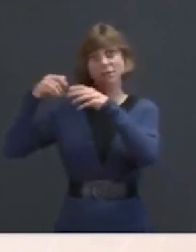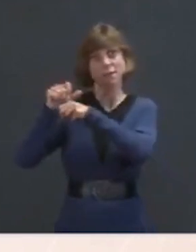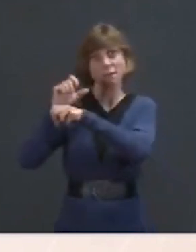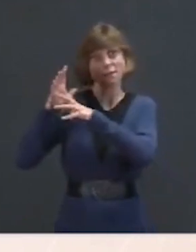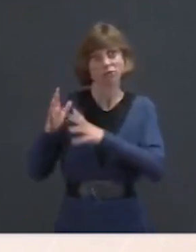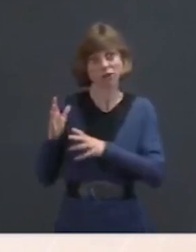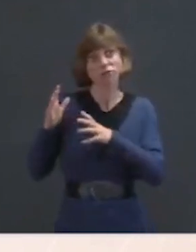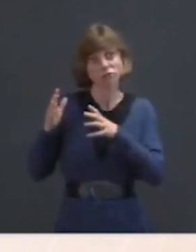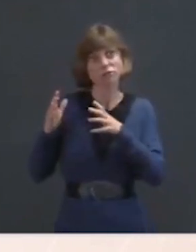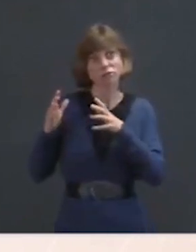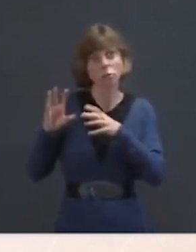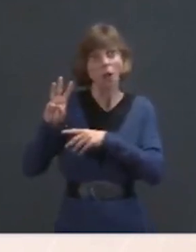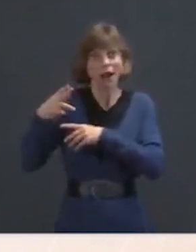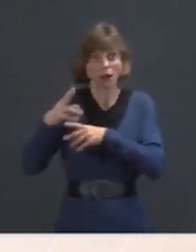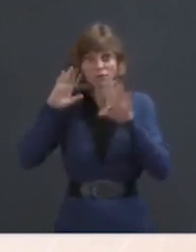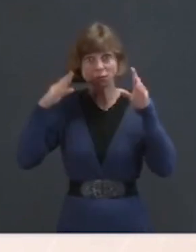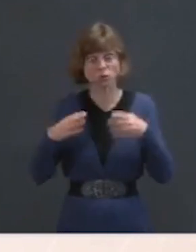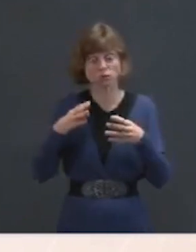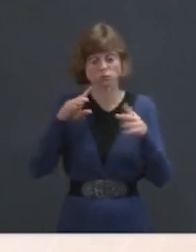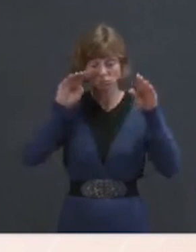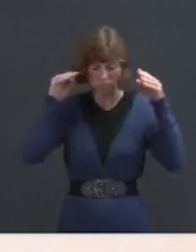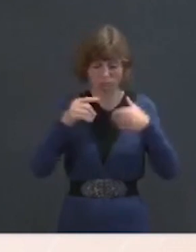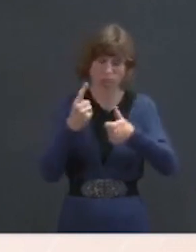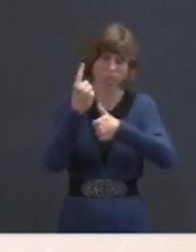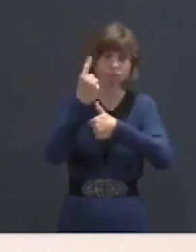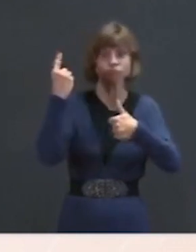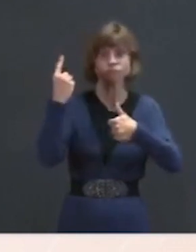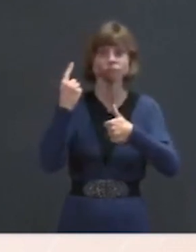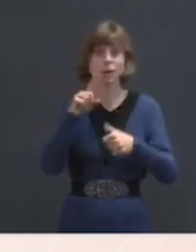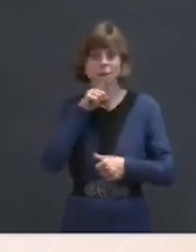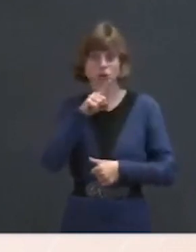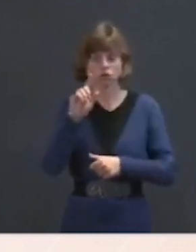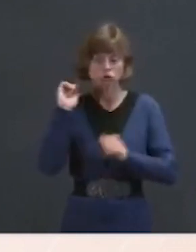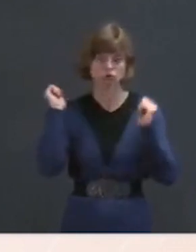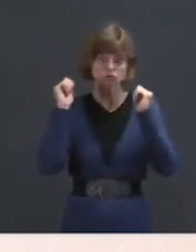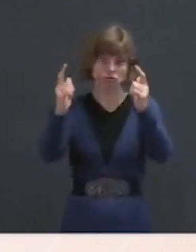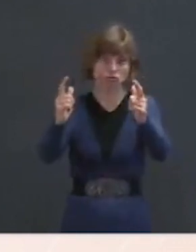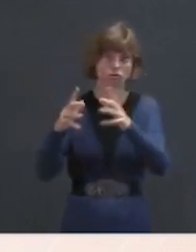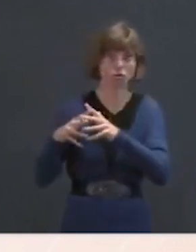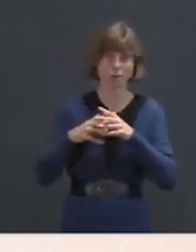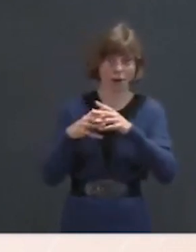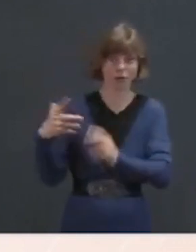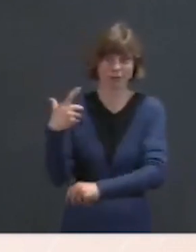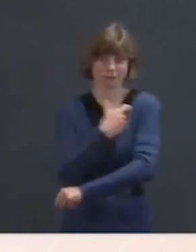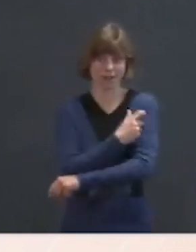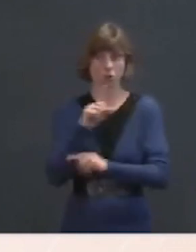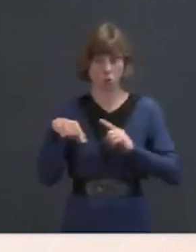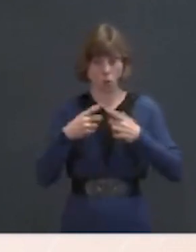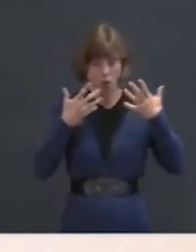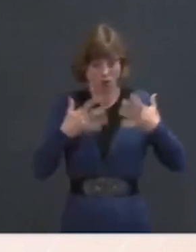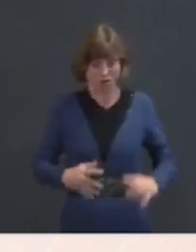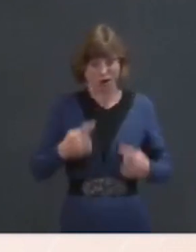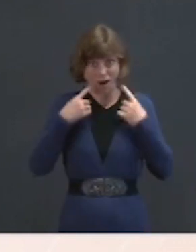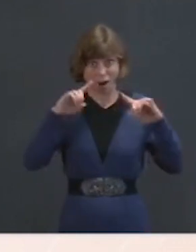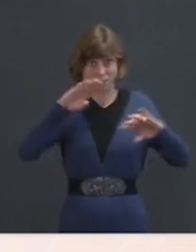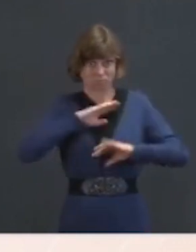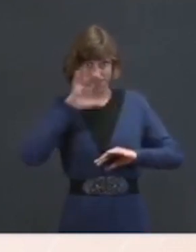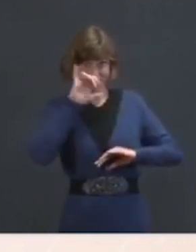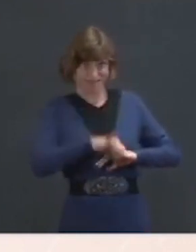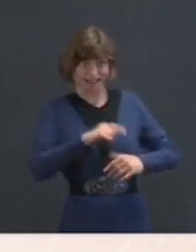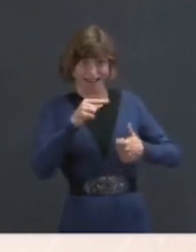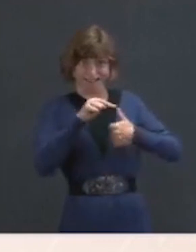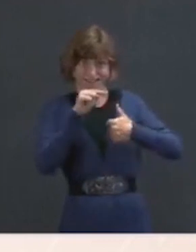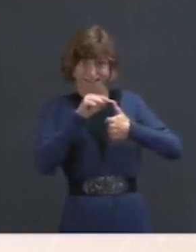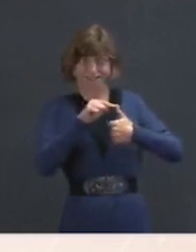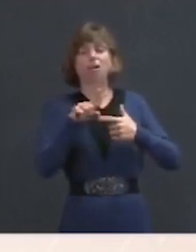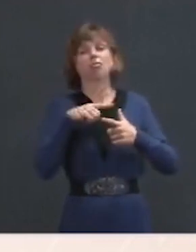ensuring that every American is vaccinated. And once we accomplish that objective, we're happy to discuss further steps beyond